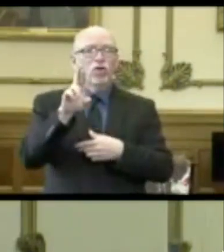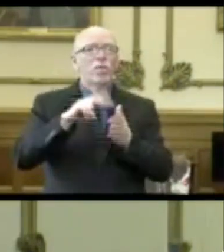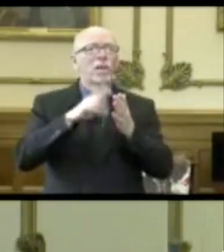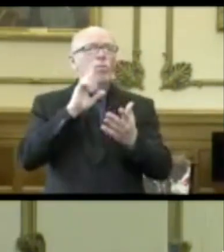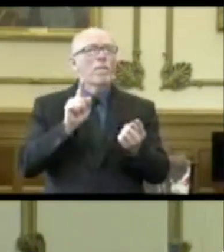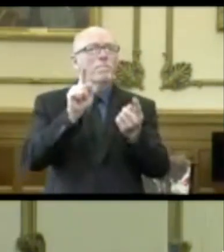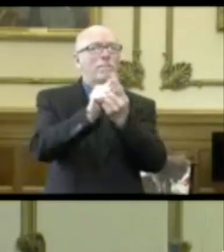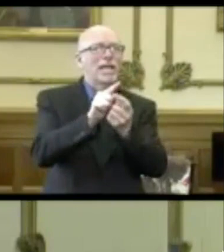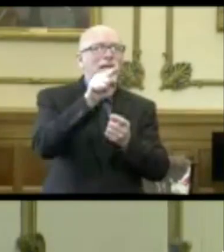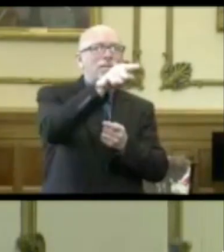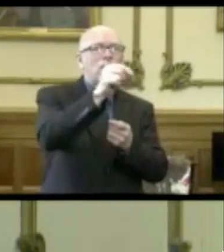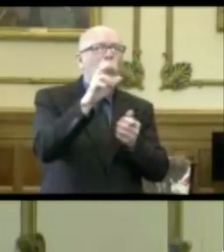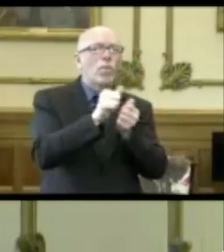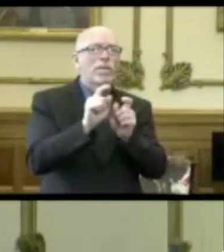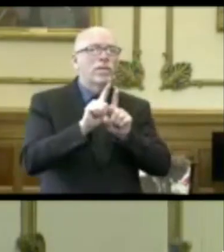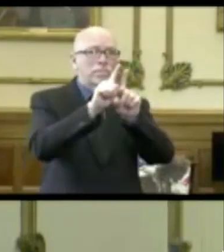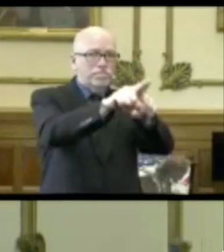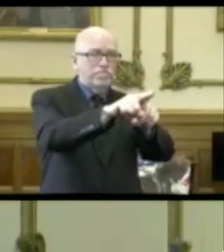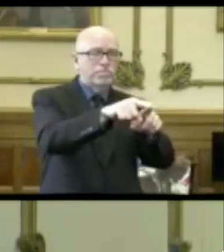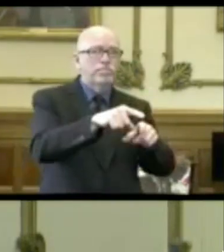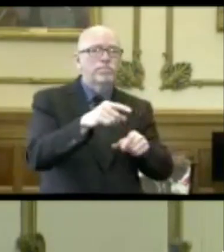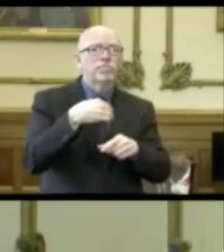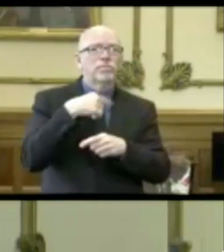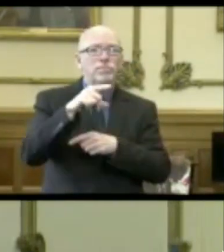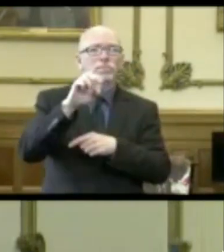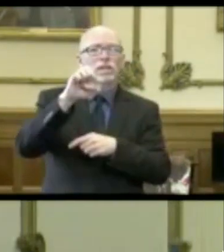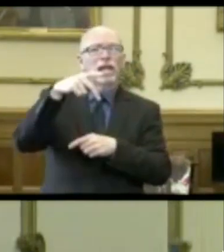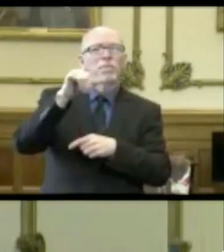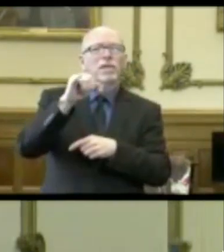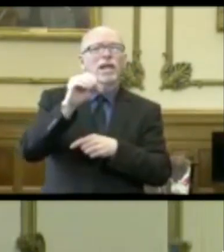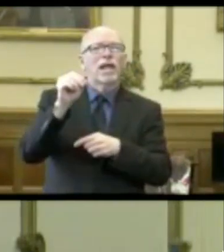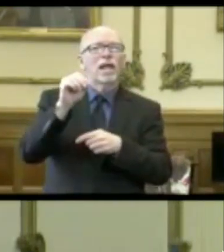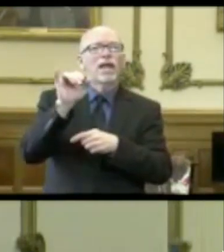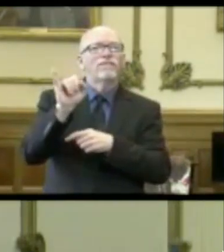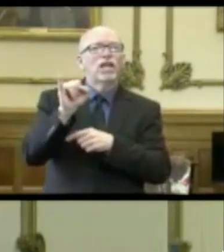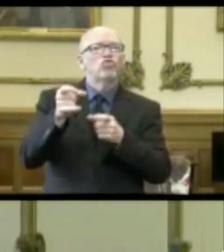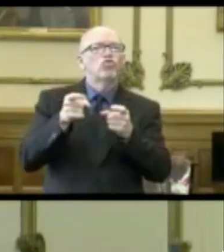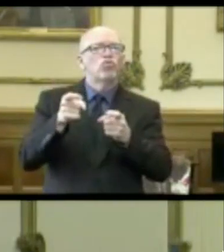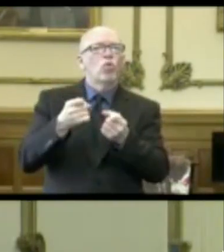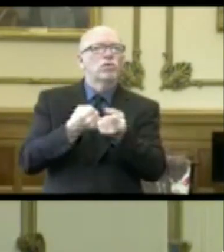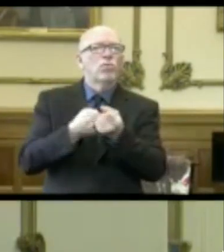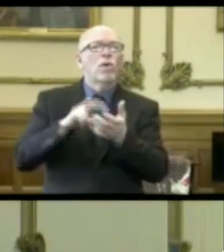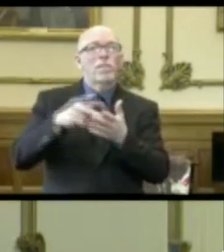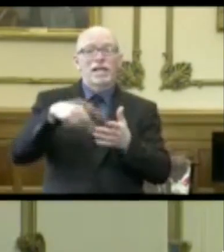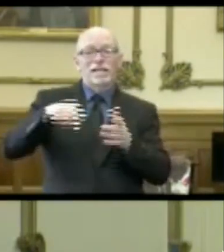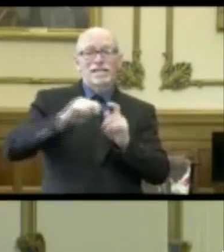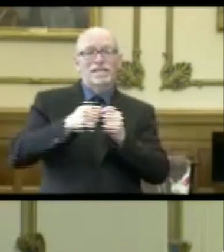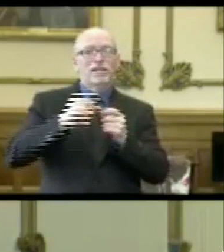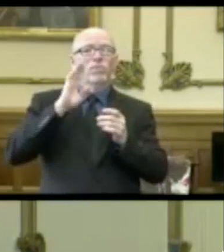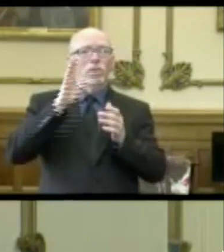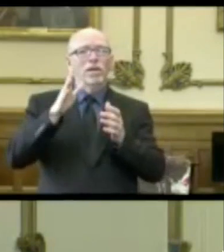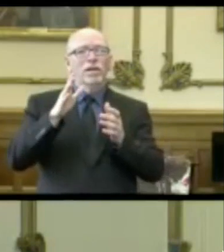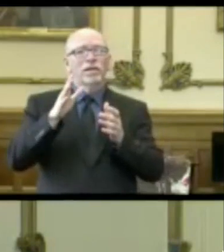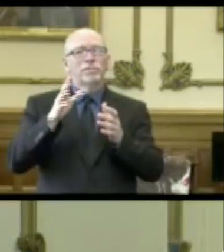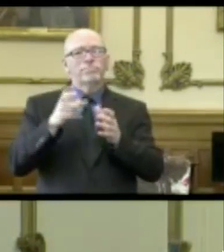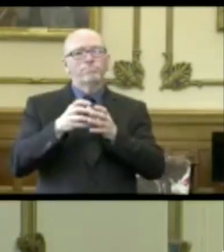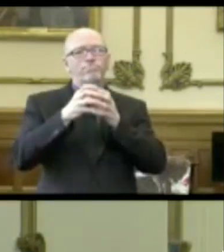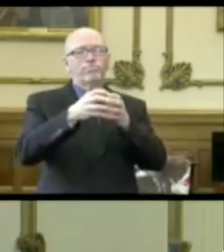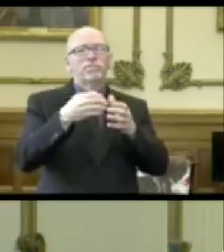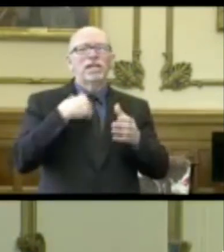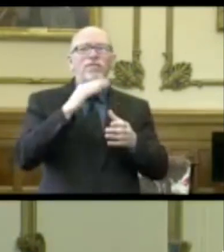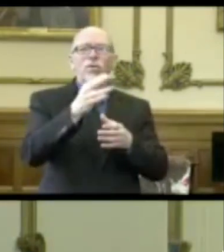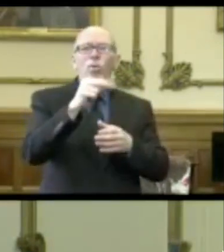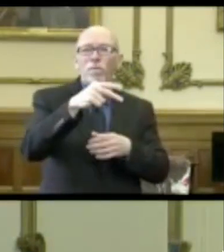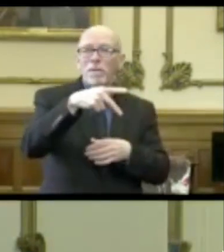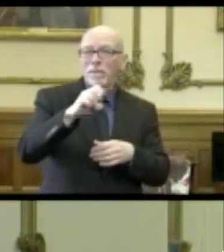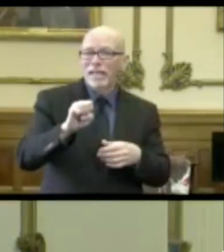there or goes with them, and then we have epi and infection control support. So, the teams will go there. They'll have their own PPE.